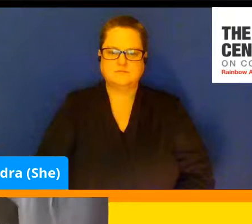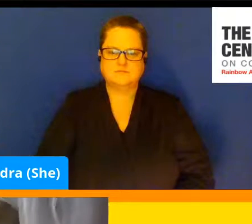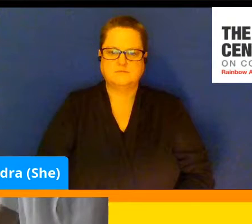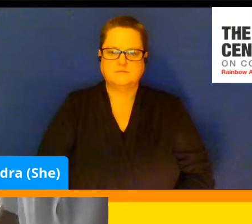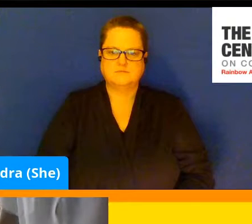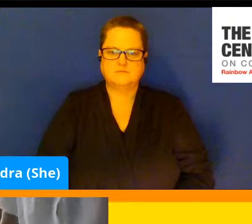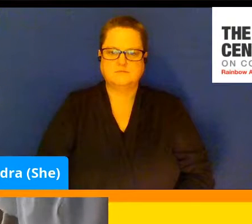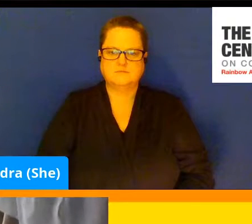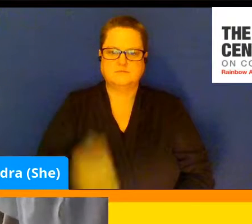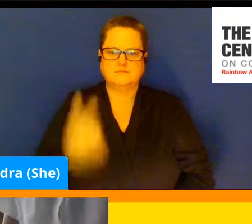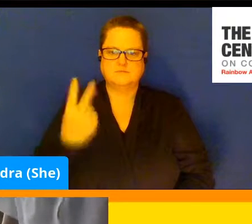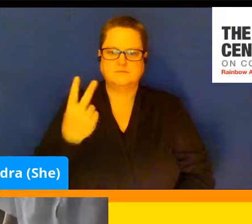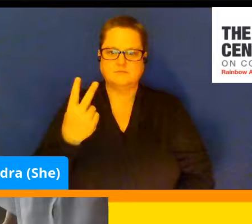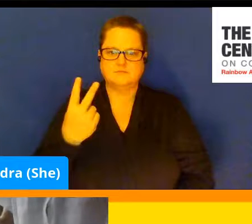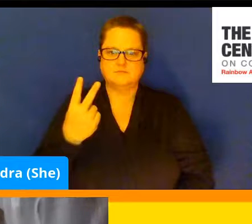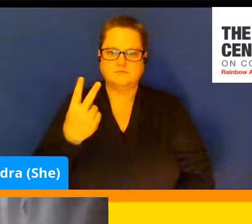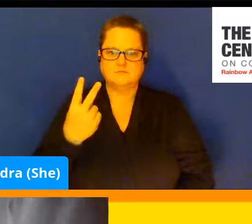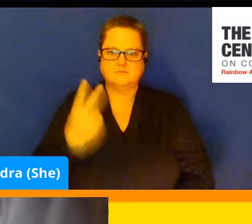Two.